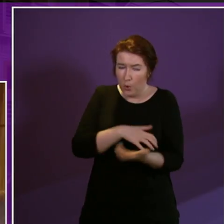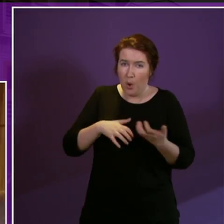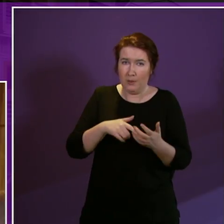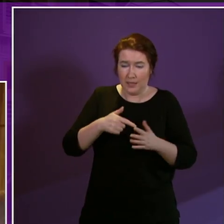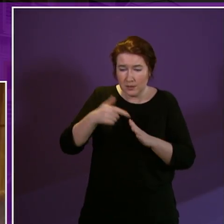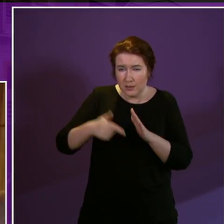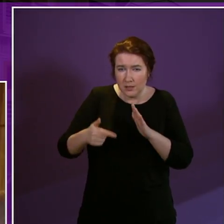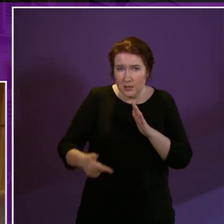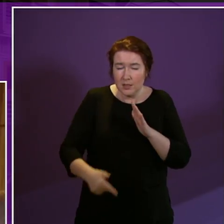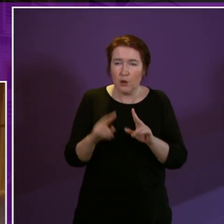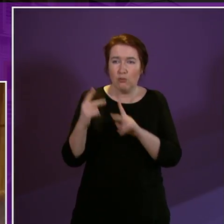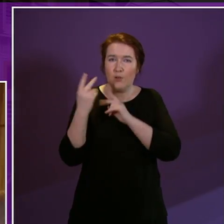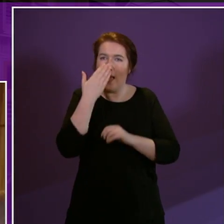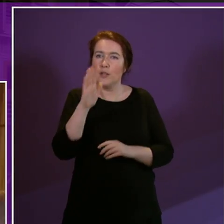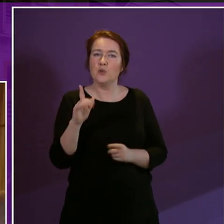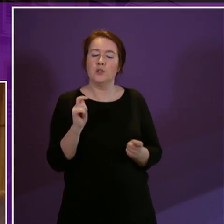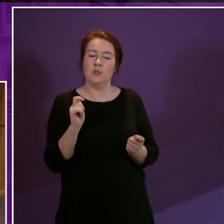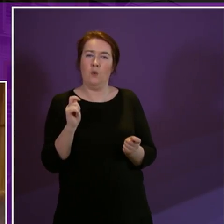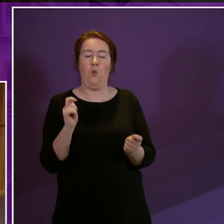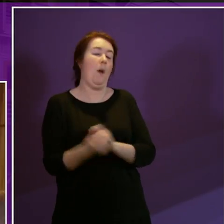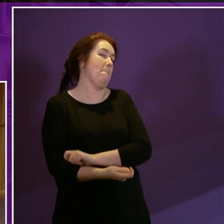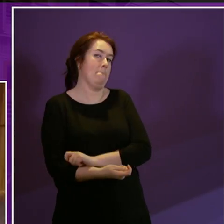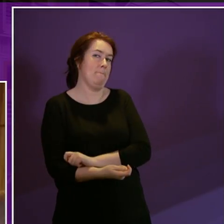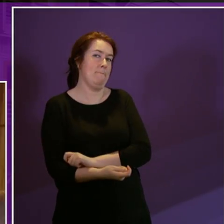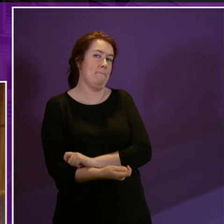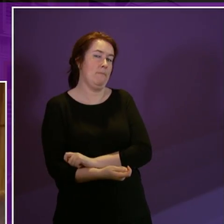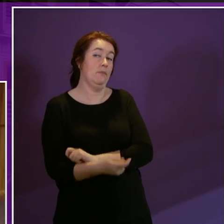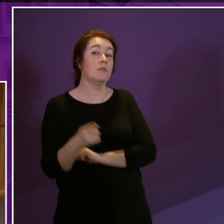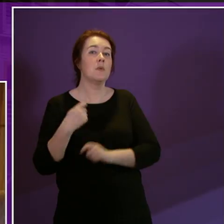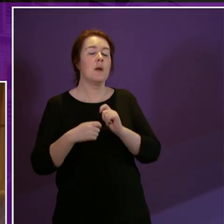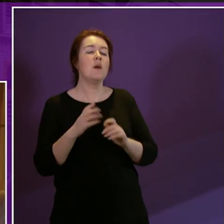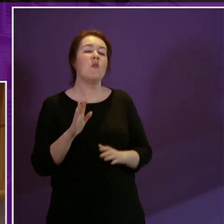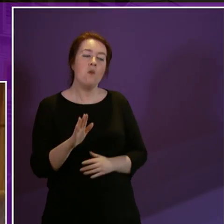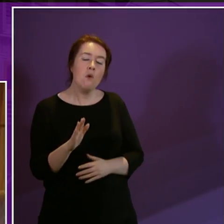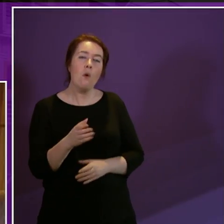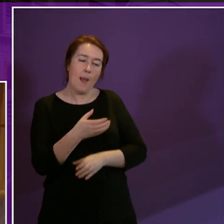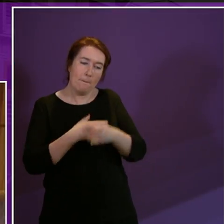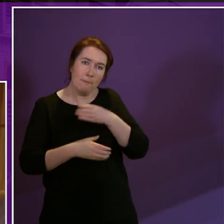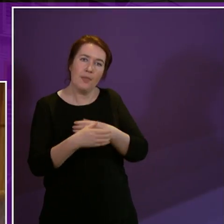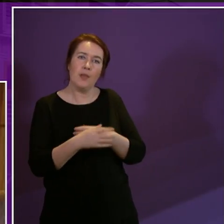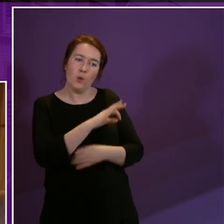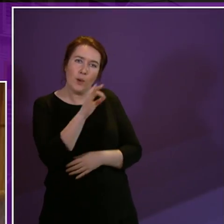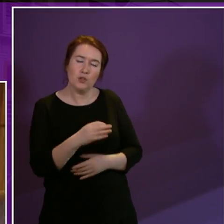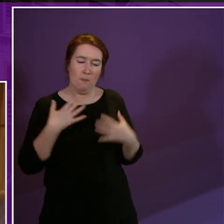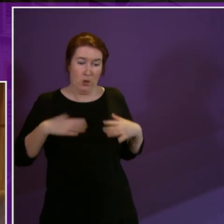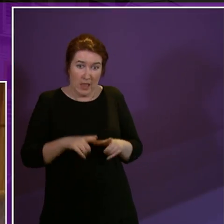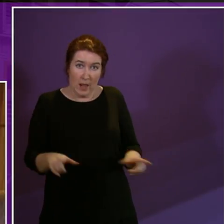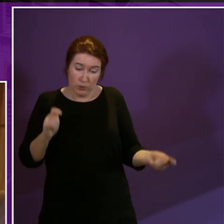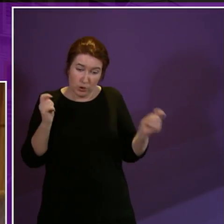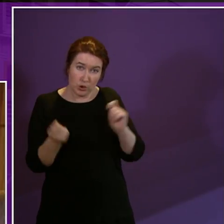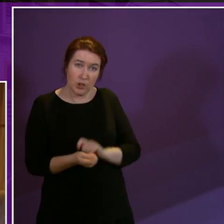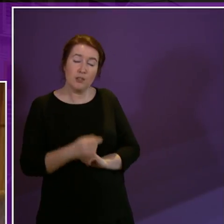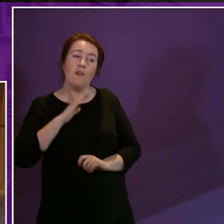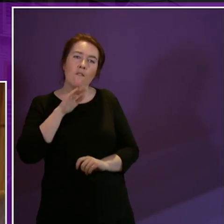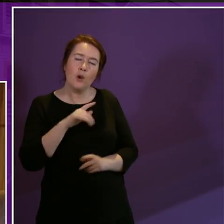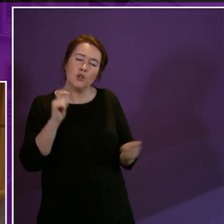apparent the reviewer's attitude changed dramatically she became more empathetic in her questioning her body language changed as did the